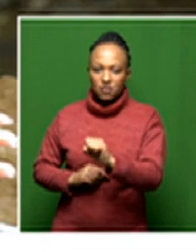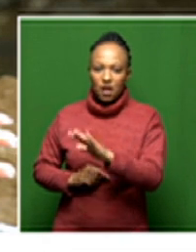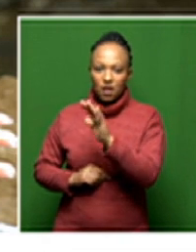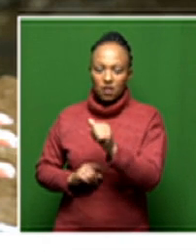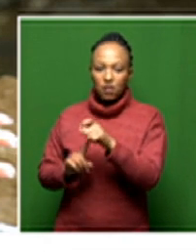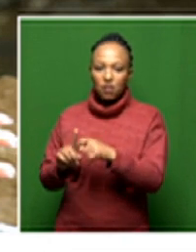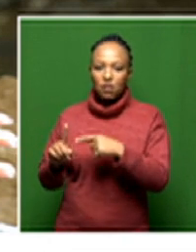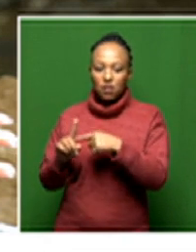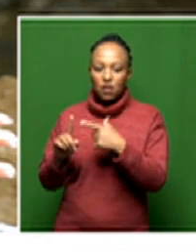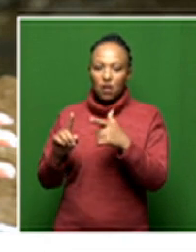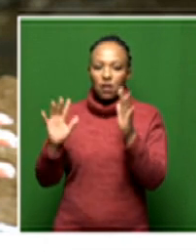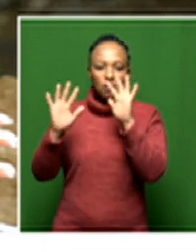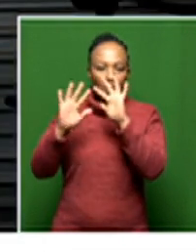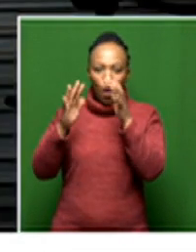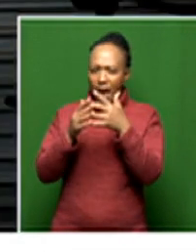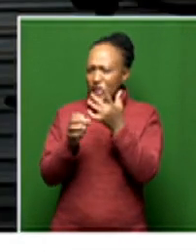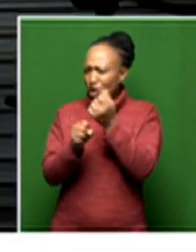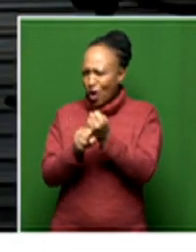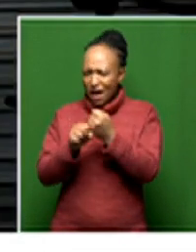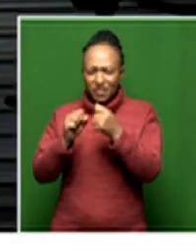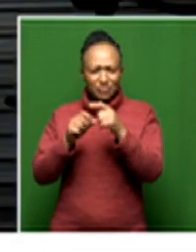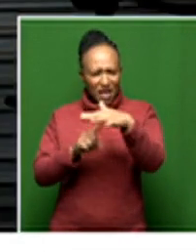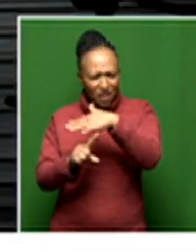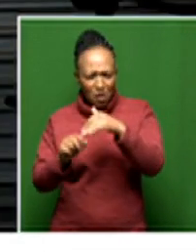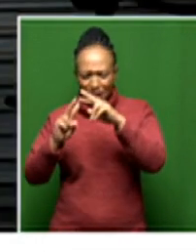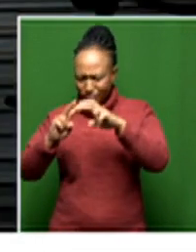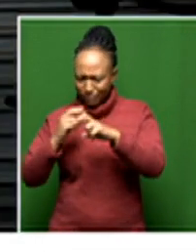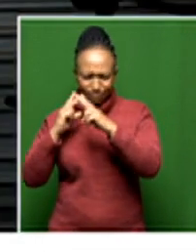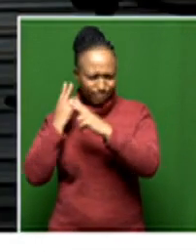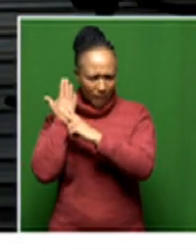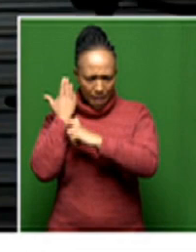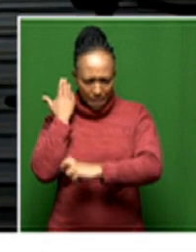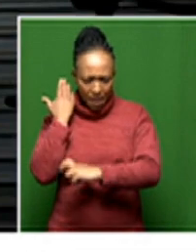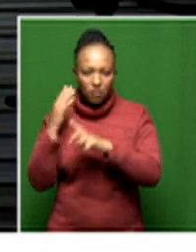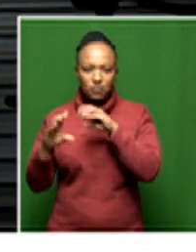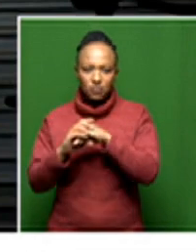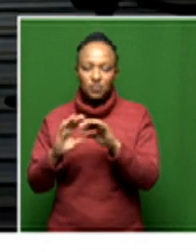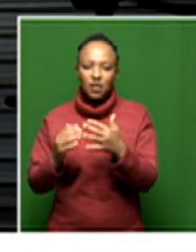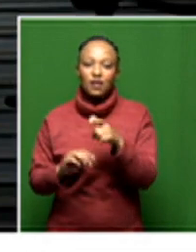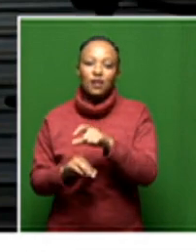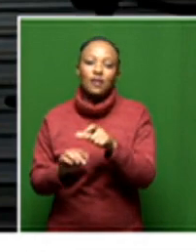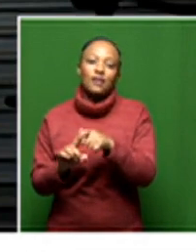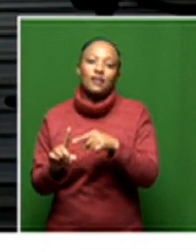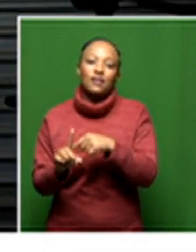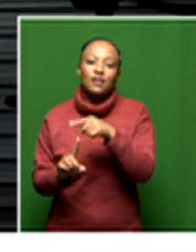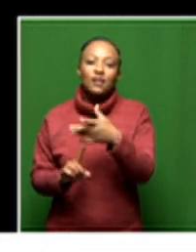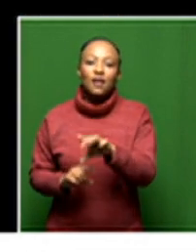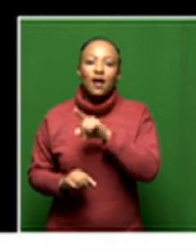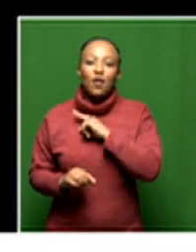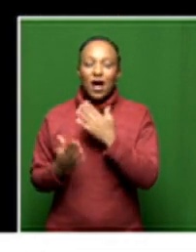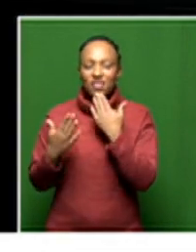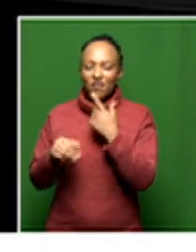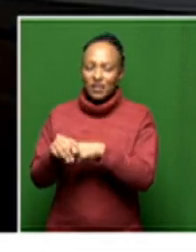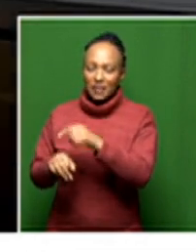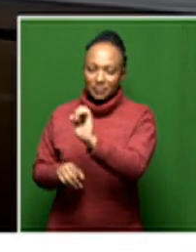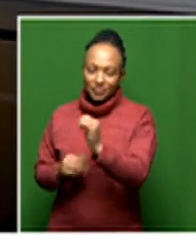african archaeologist and biological anthropologist we're joined by dr kinelwe mulipiane thanks so much for your time dr mulipiane